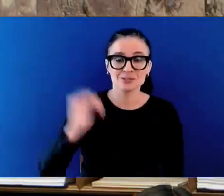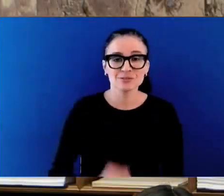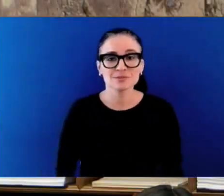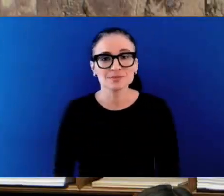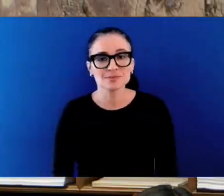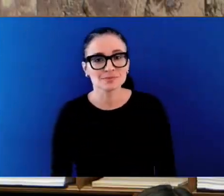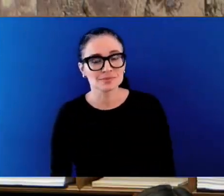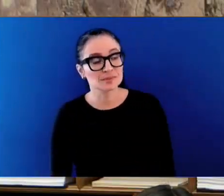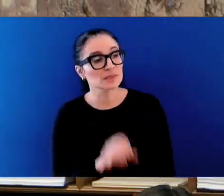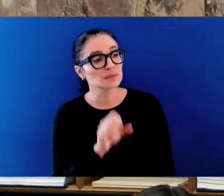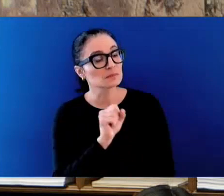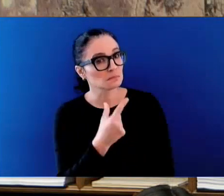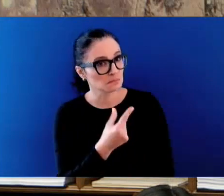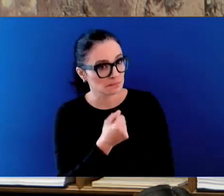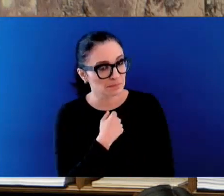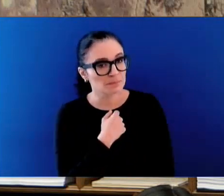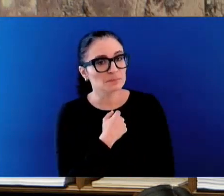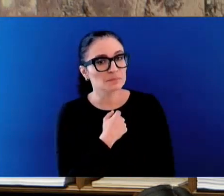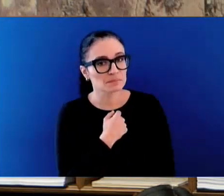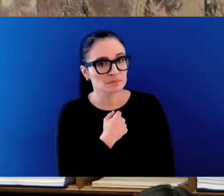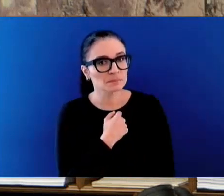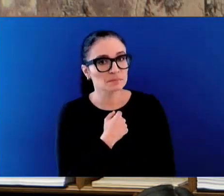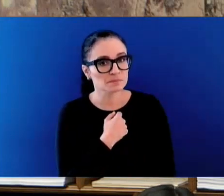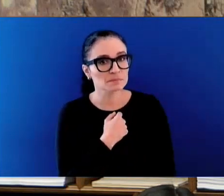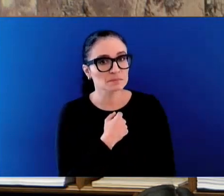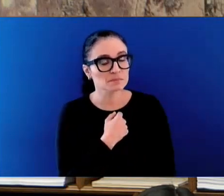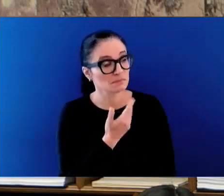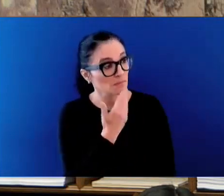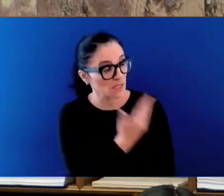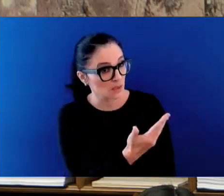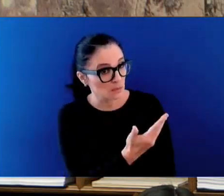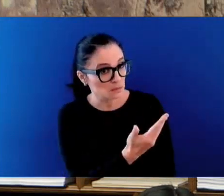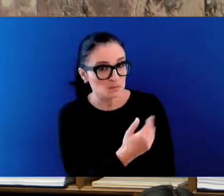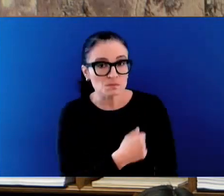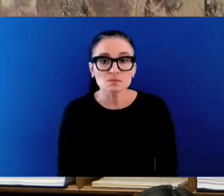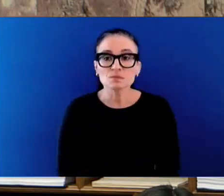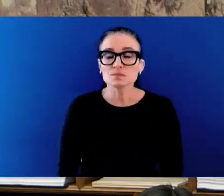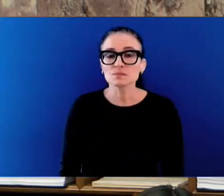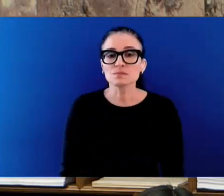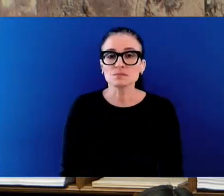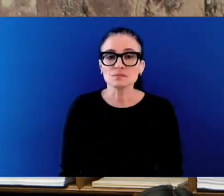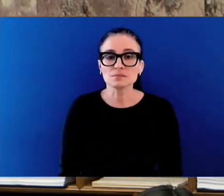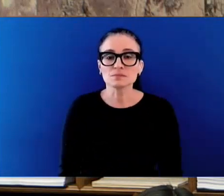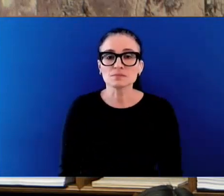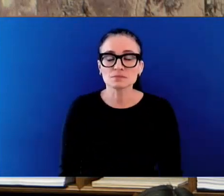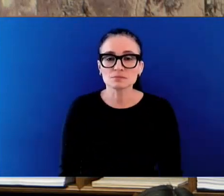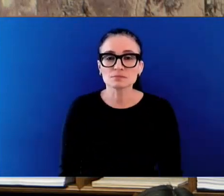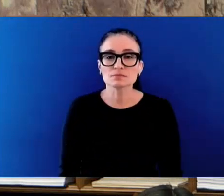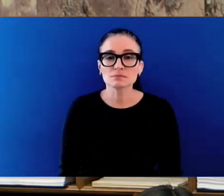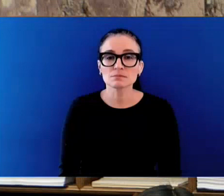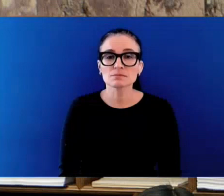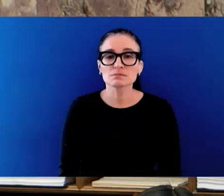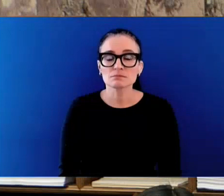Thank you, Honourable Speaker, and I appreciate the question from the member.